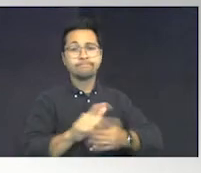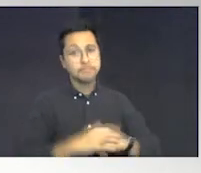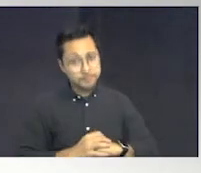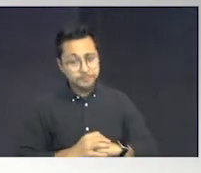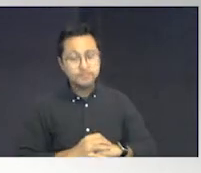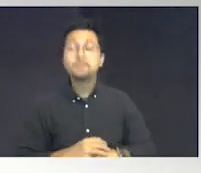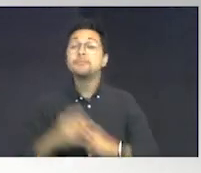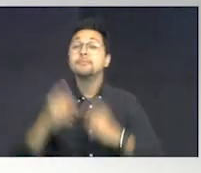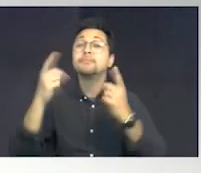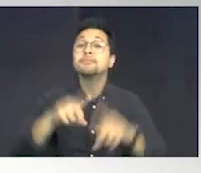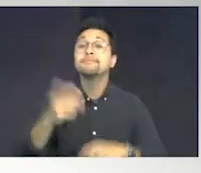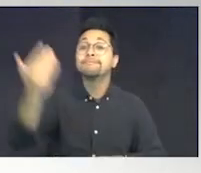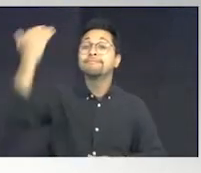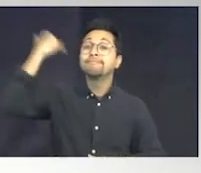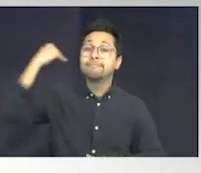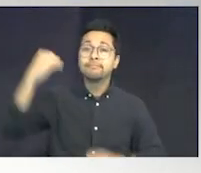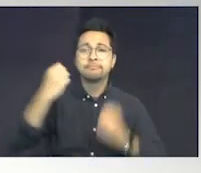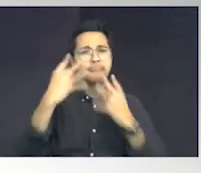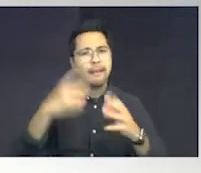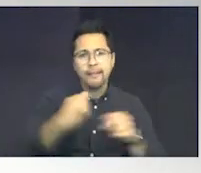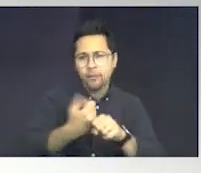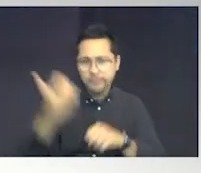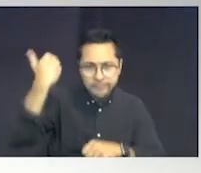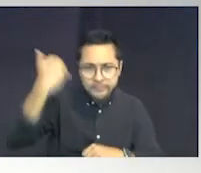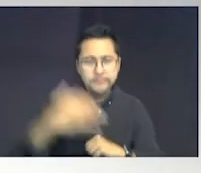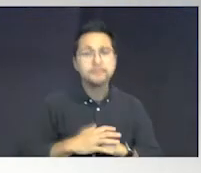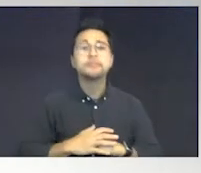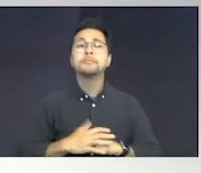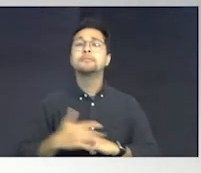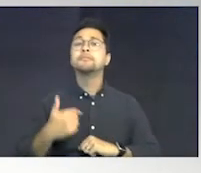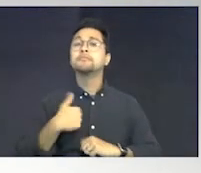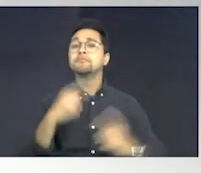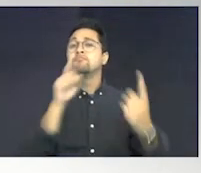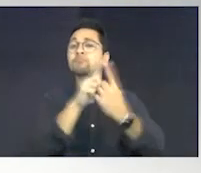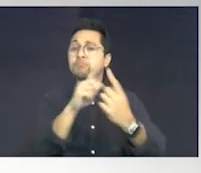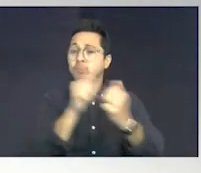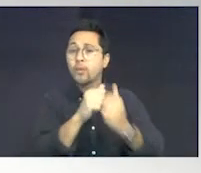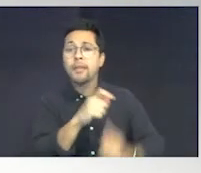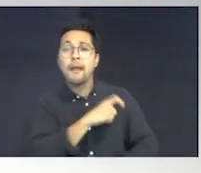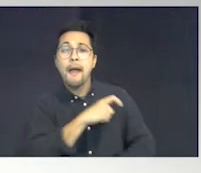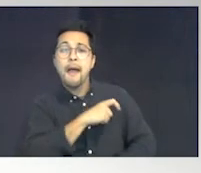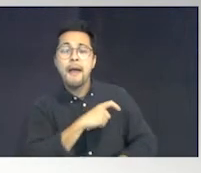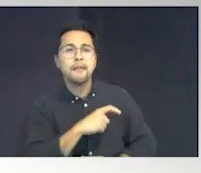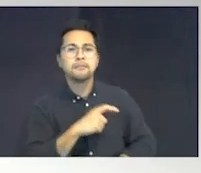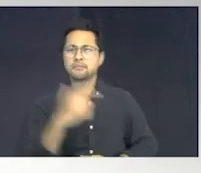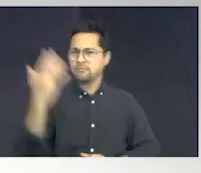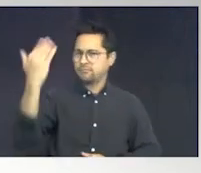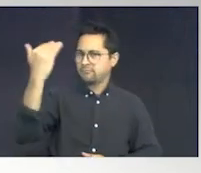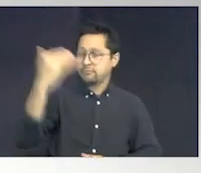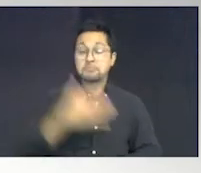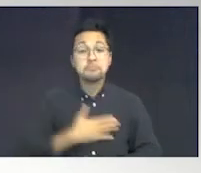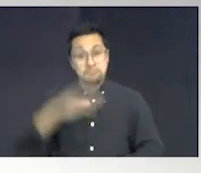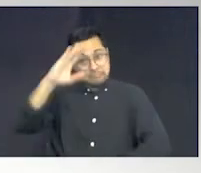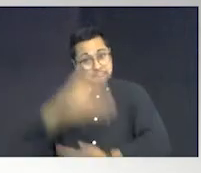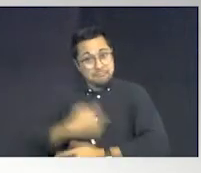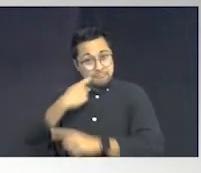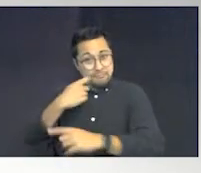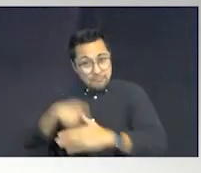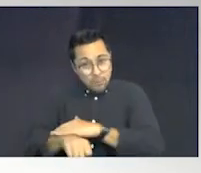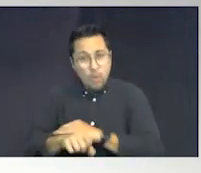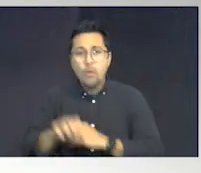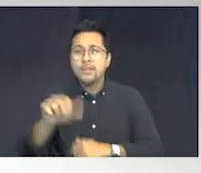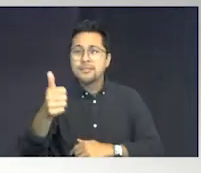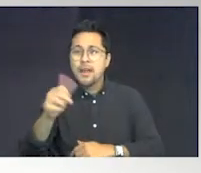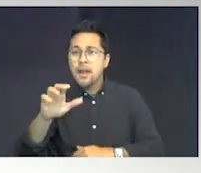Years ago, years ago, I met with a police officer. Why? My son was born 10